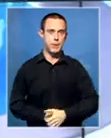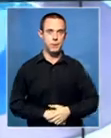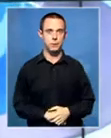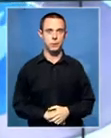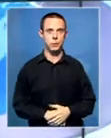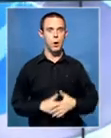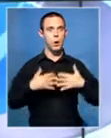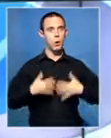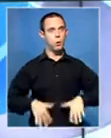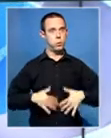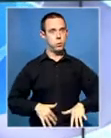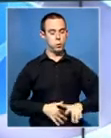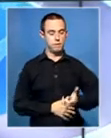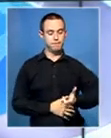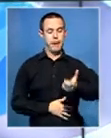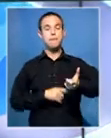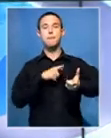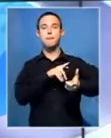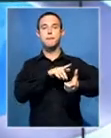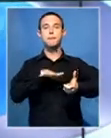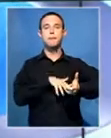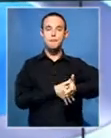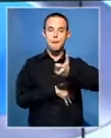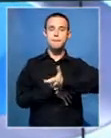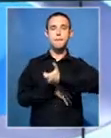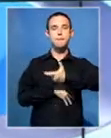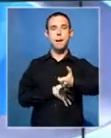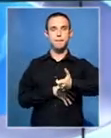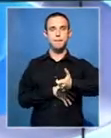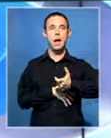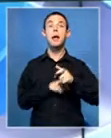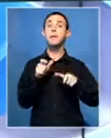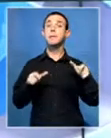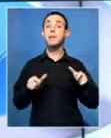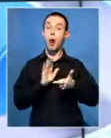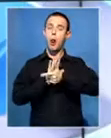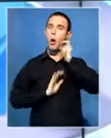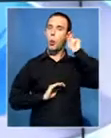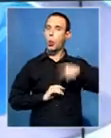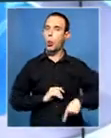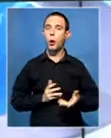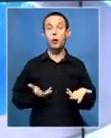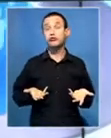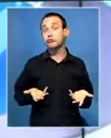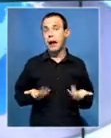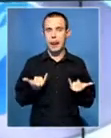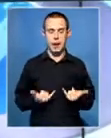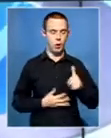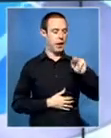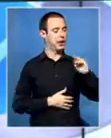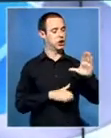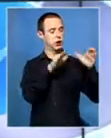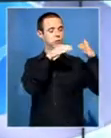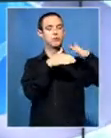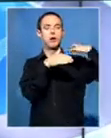To firearm-related crimes has seen a renewed attempt to tighten gun control in South Africa. ANC says that it wants to